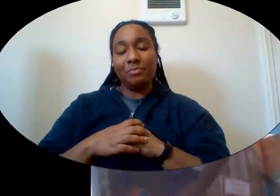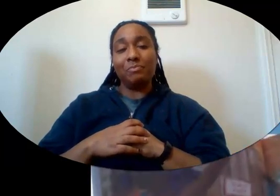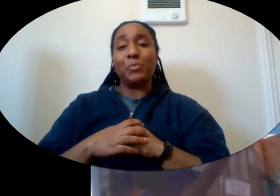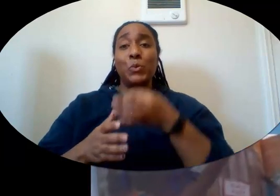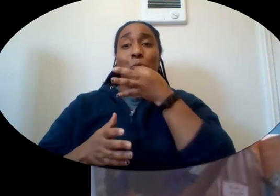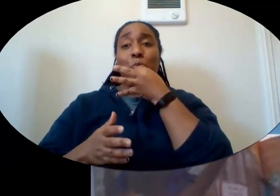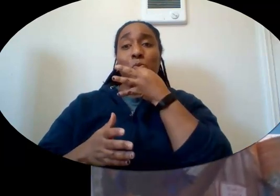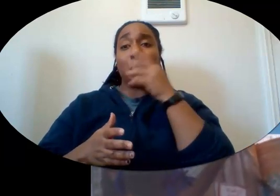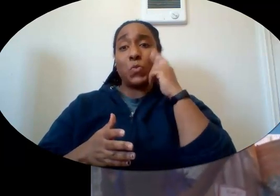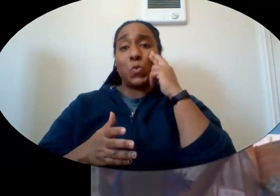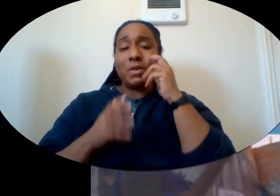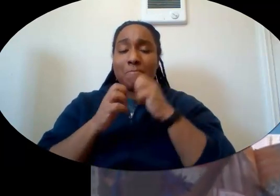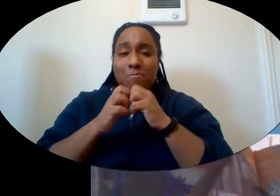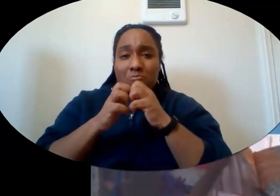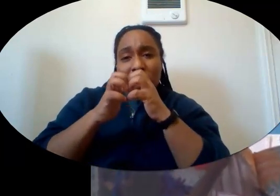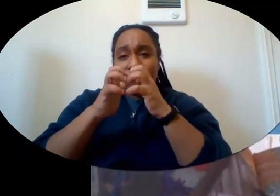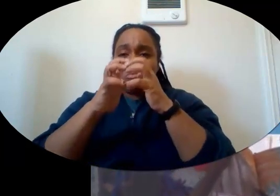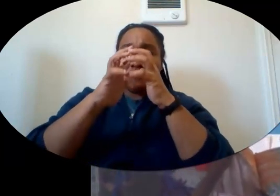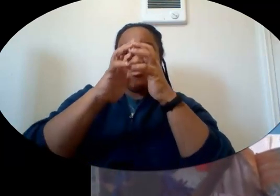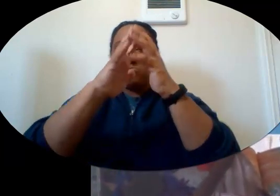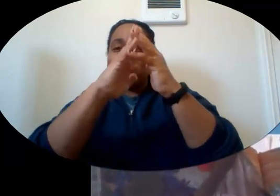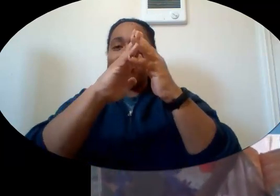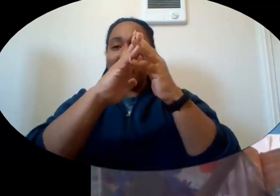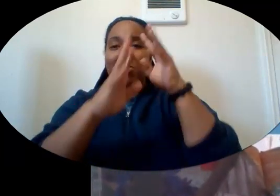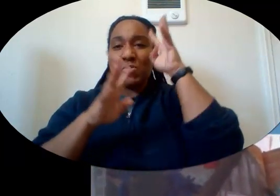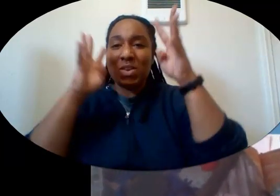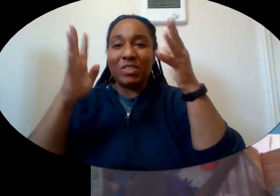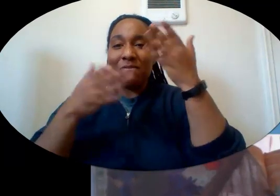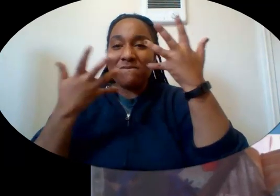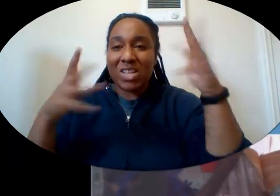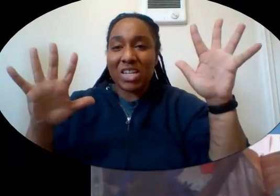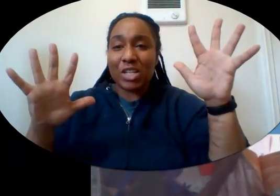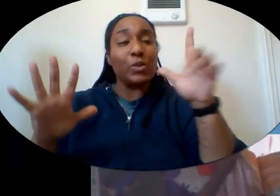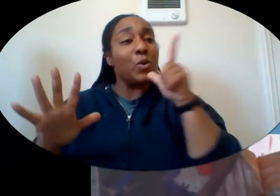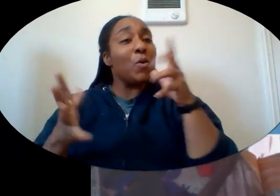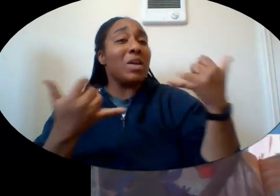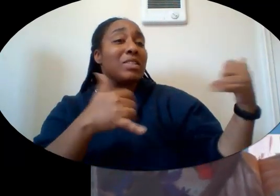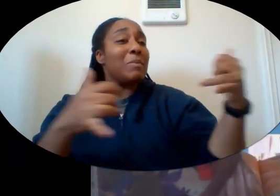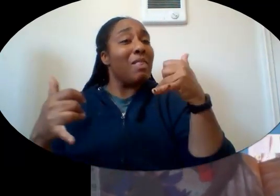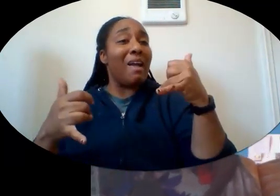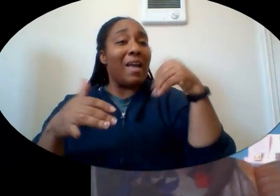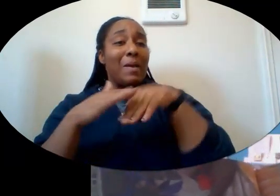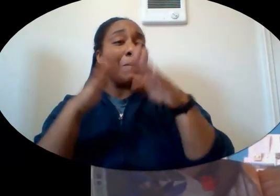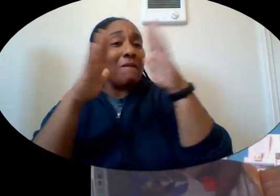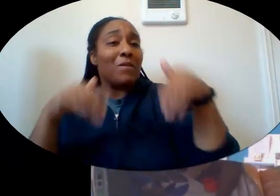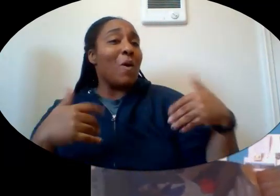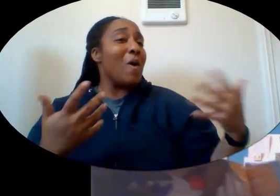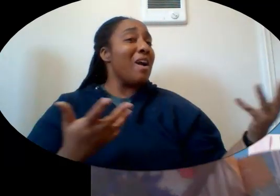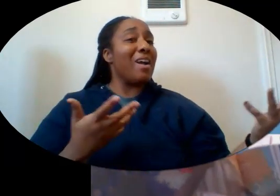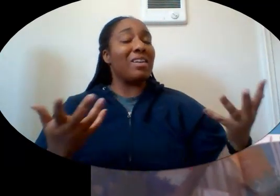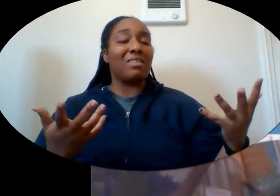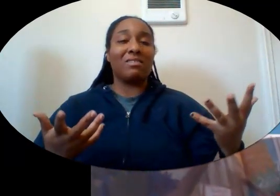Soon, Ruby's creation was complete. Who wants to play in my fort, she called.